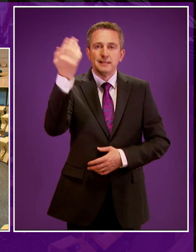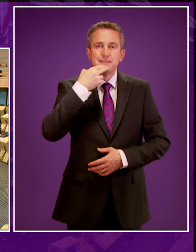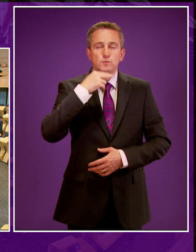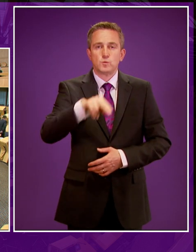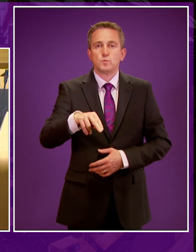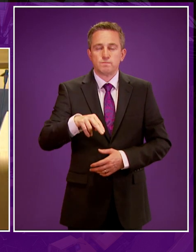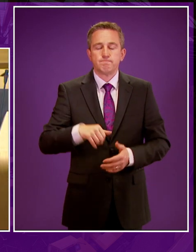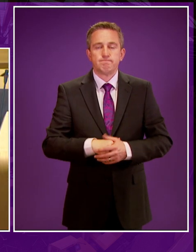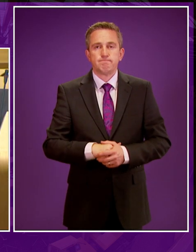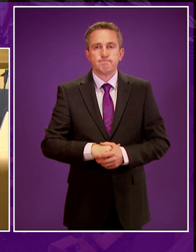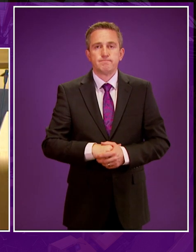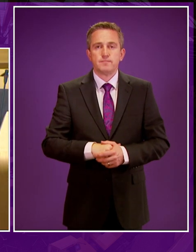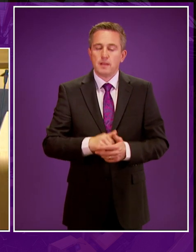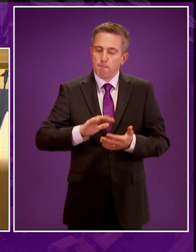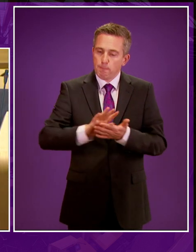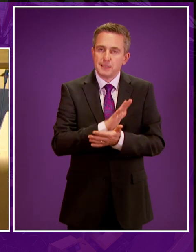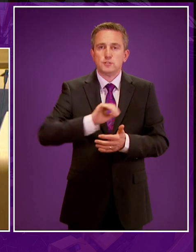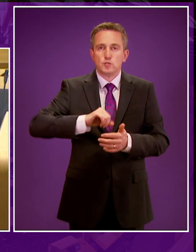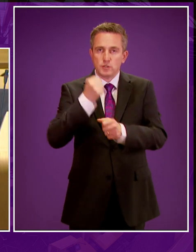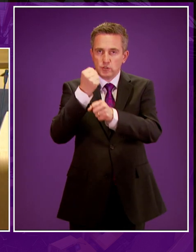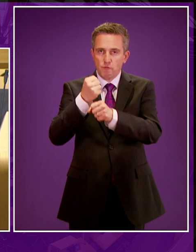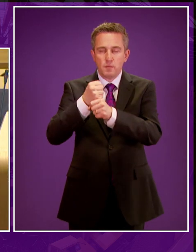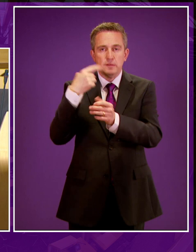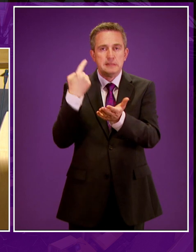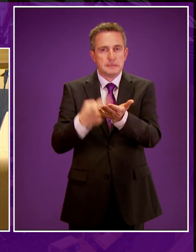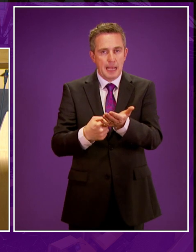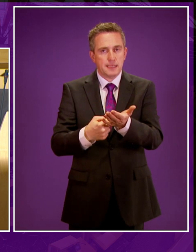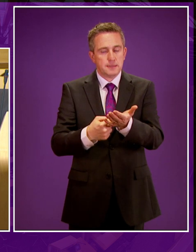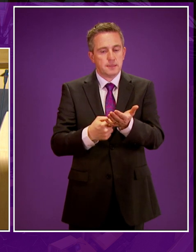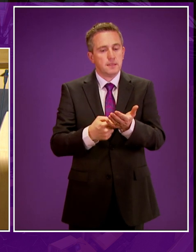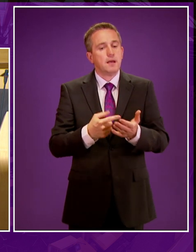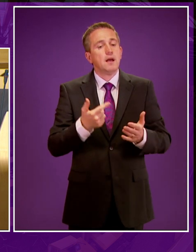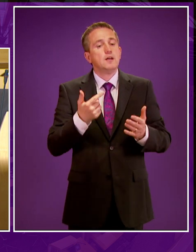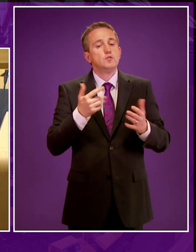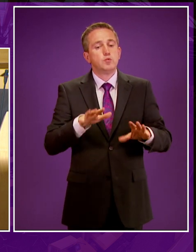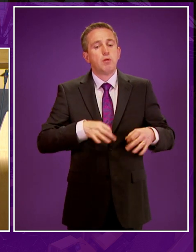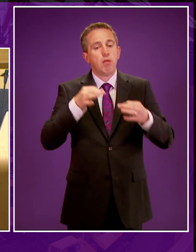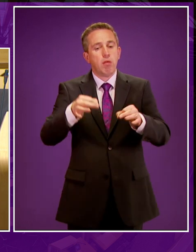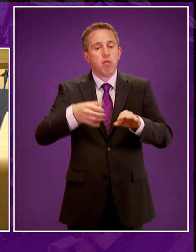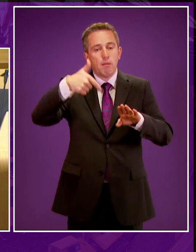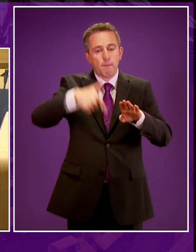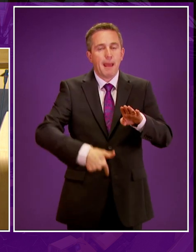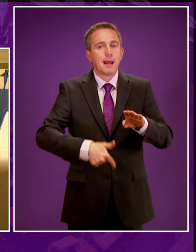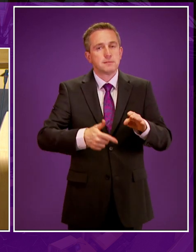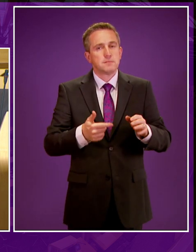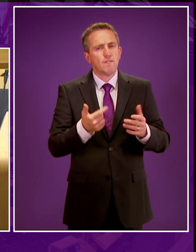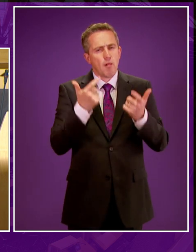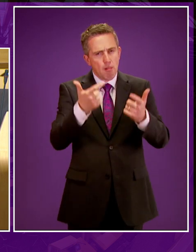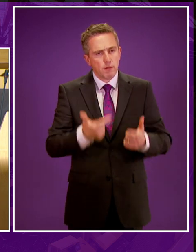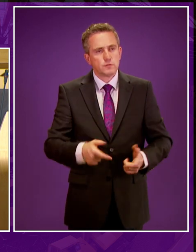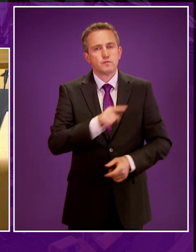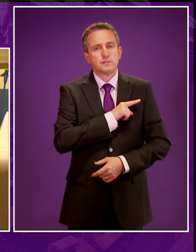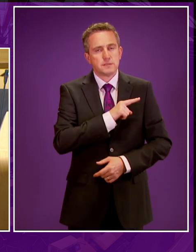I am pleased that the Scottish Government has reached a decision to extend the moratorium on fracking of unconventional oil and gas for a number of reasons.